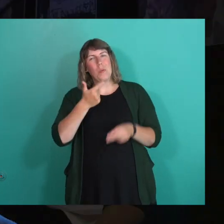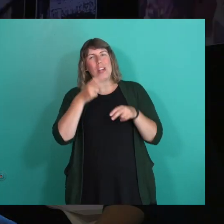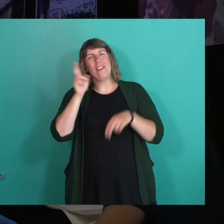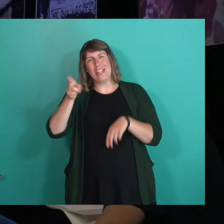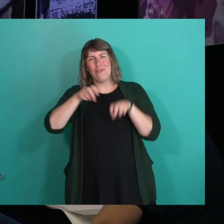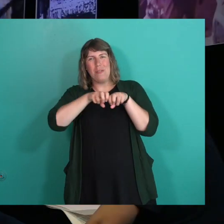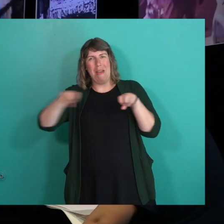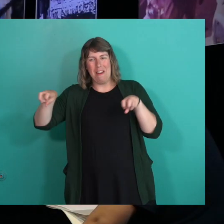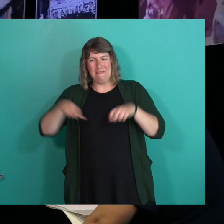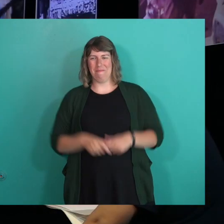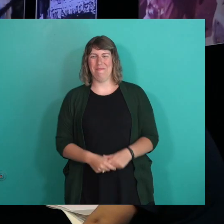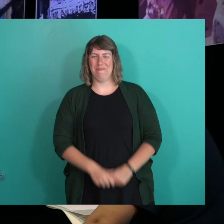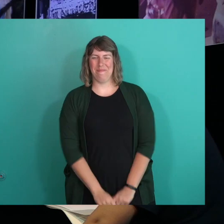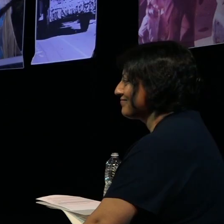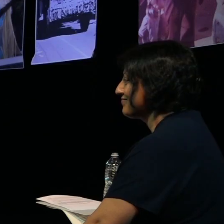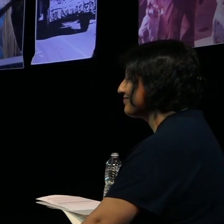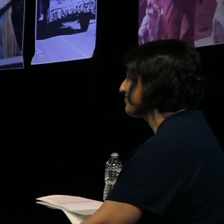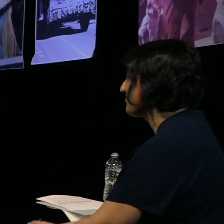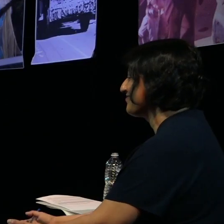panel.